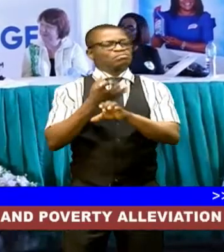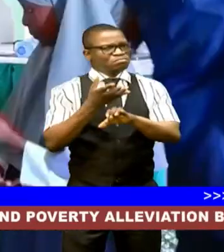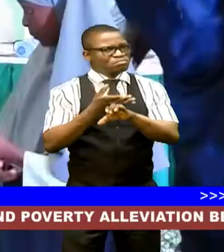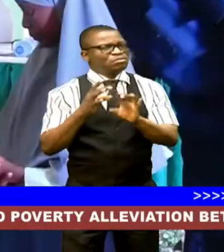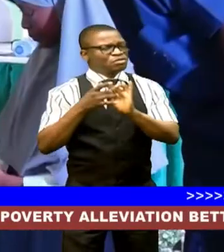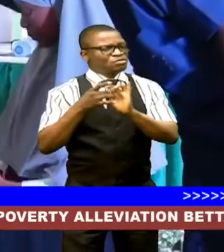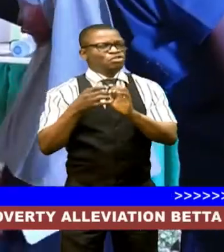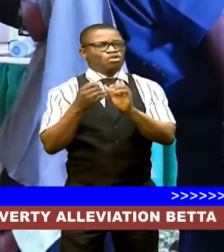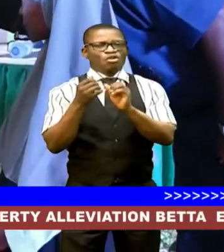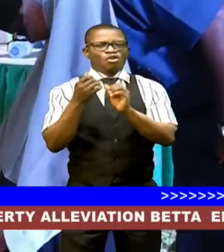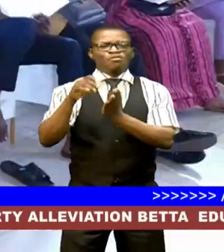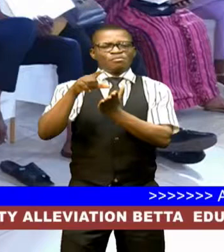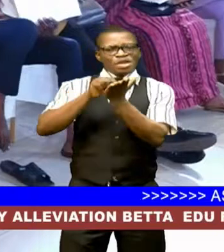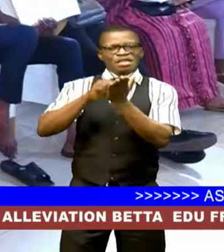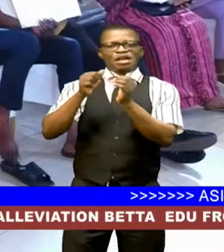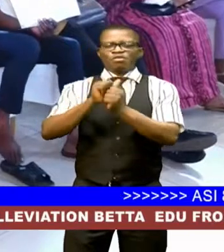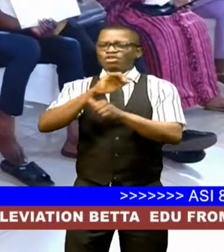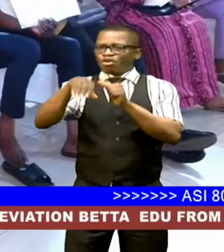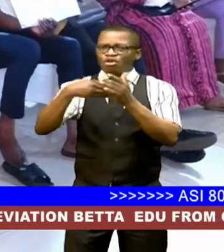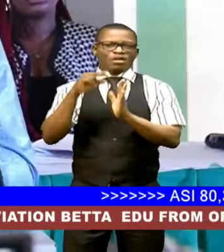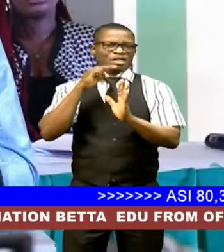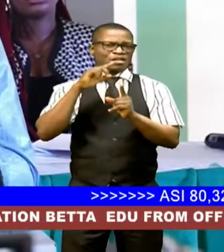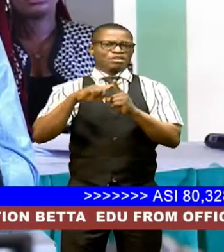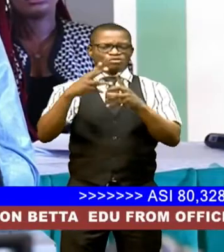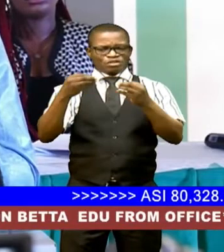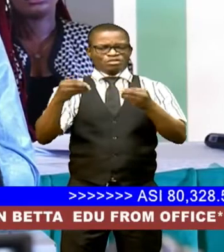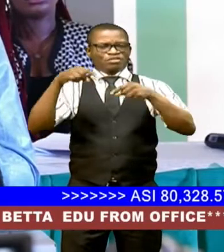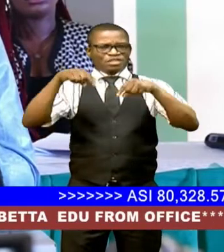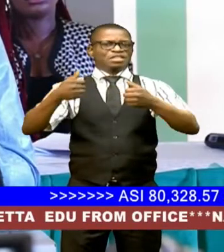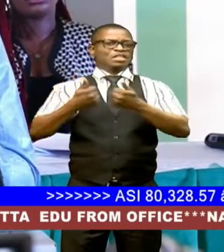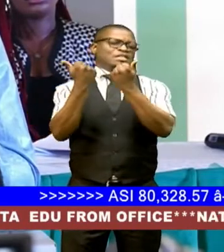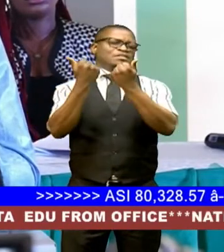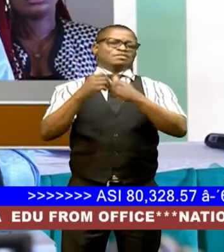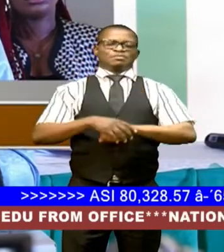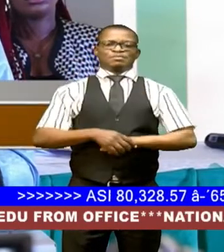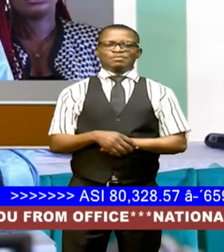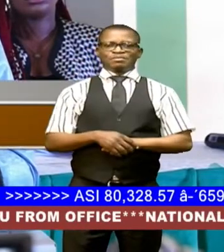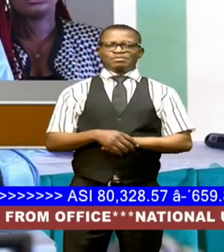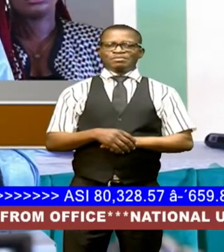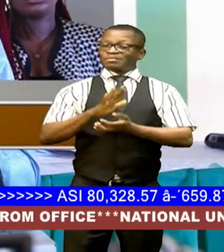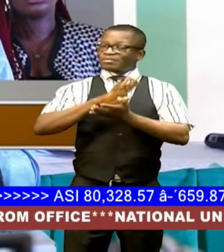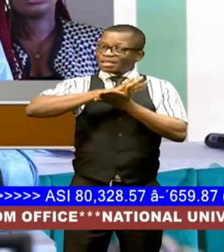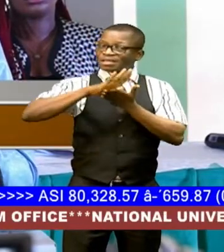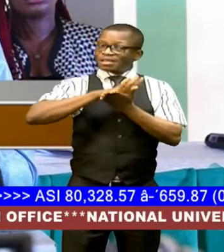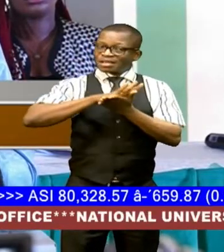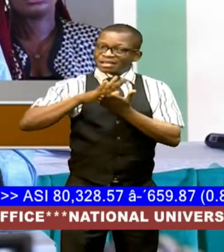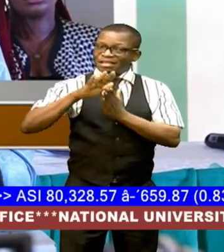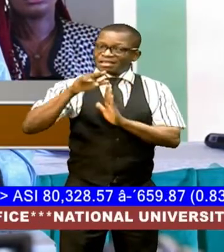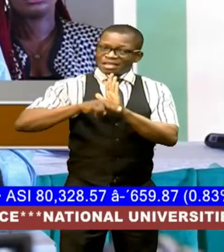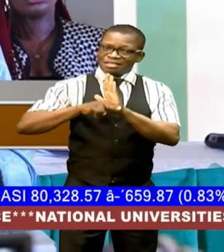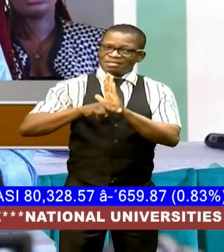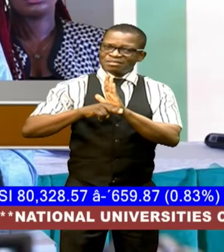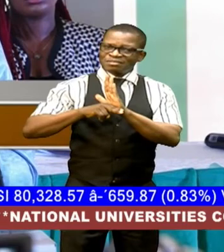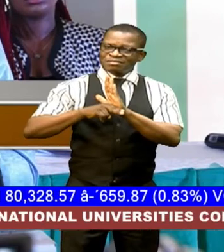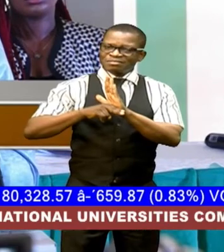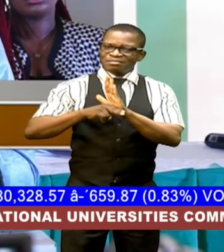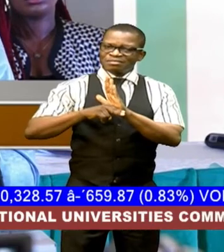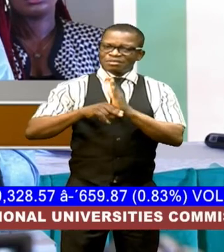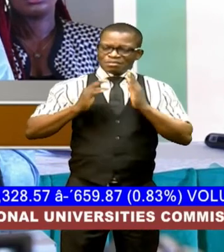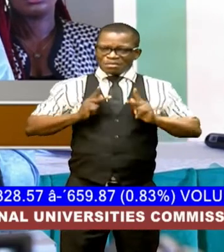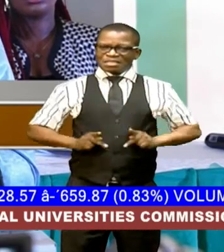media and the internal nigerians to fight the minutes sanitation and hygiene important